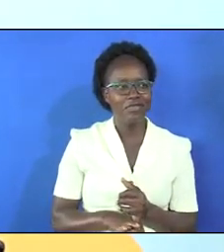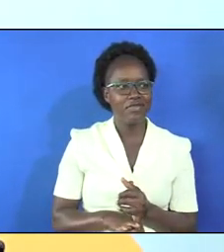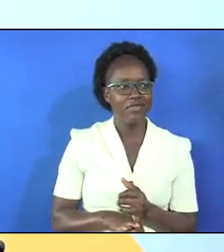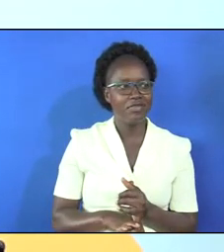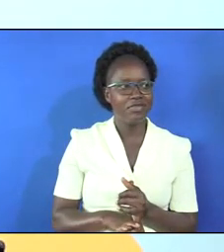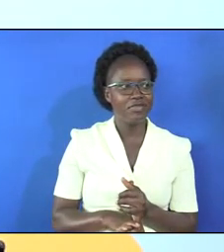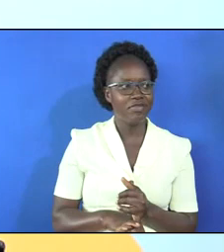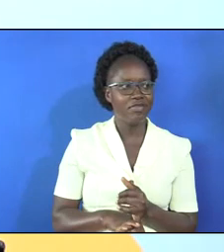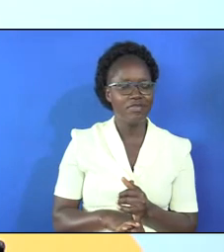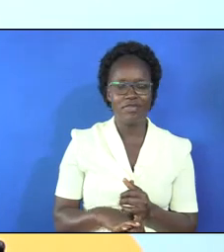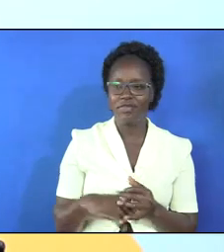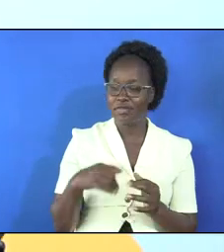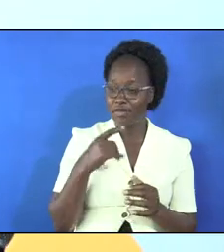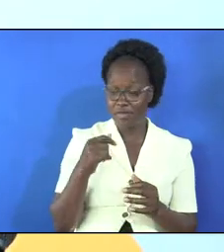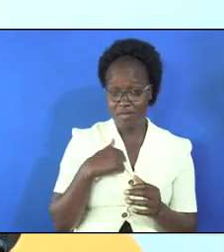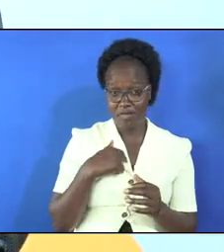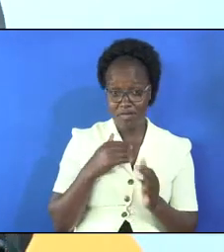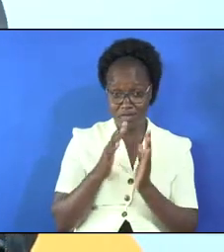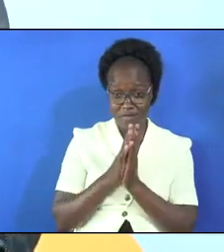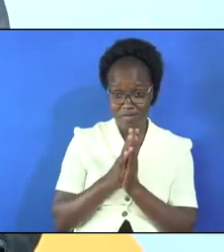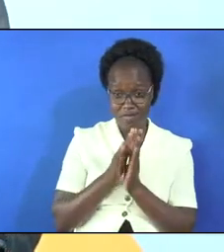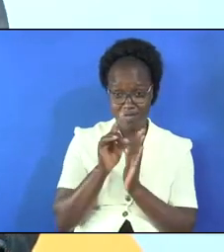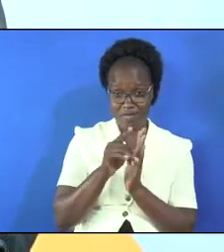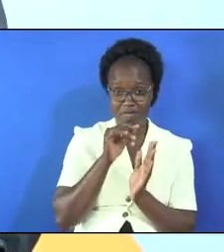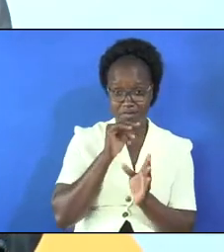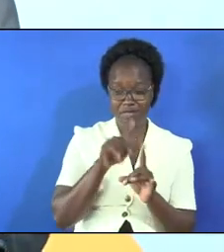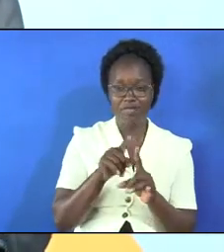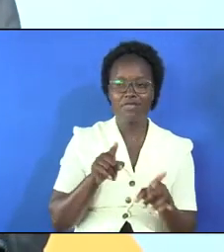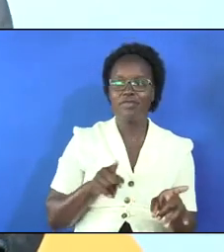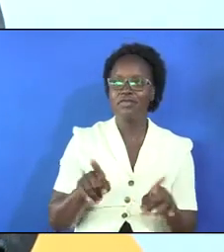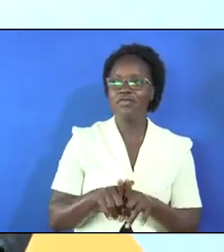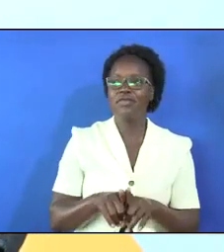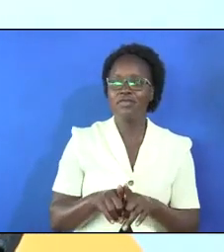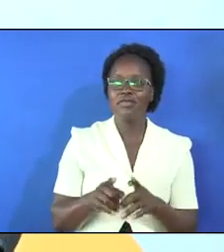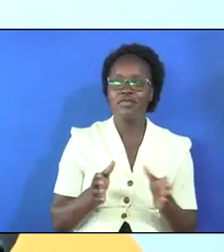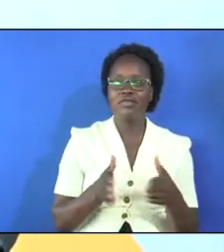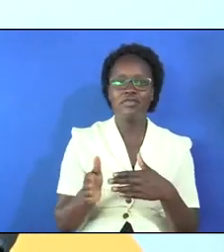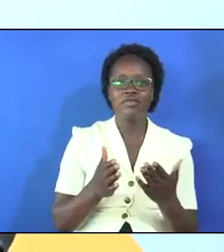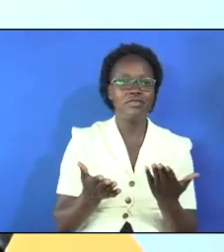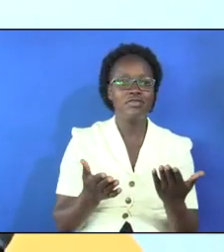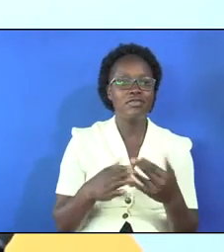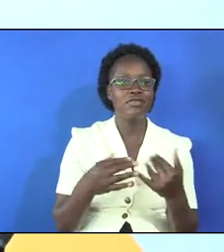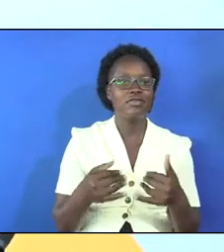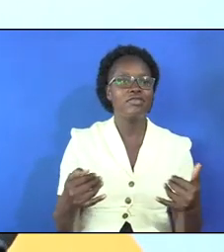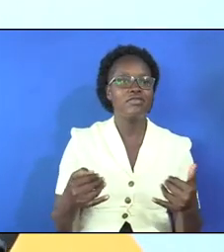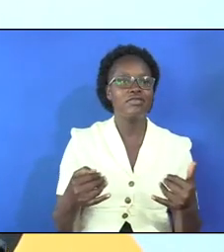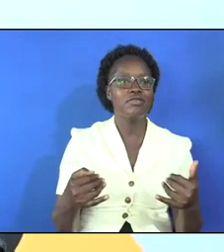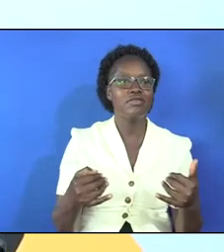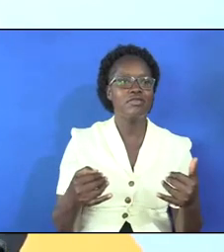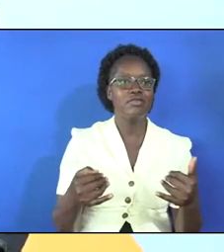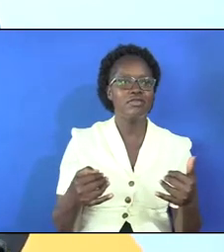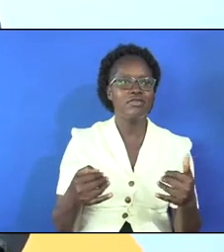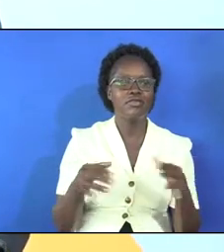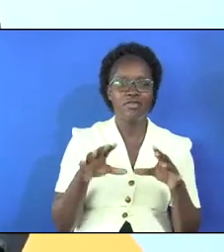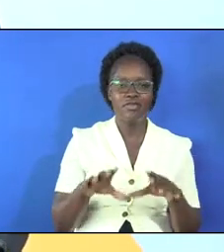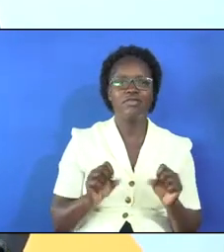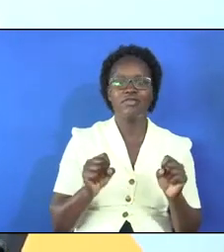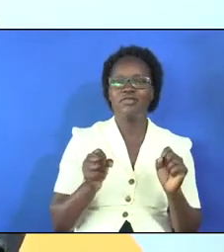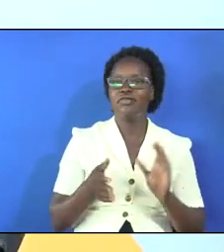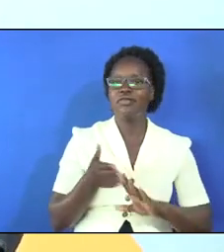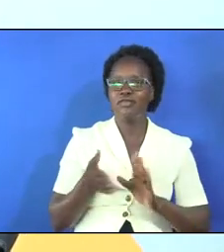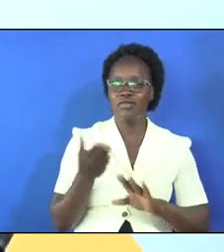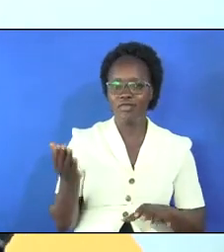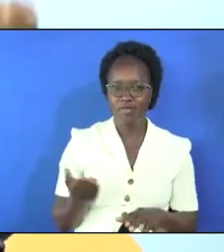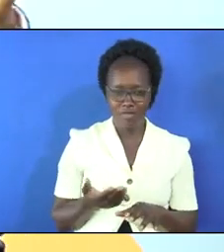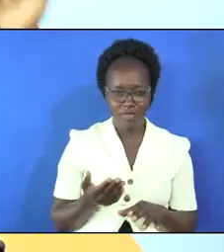so I'm praying for you brothers and sisters there are chances here online take good note of this one